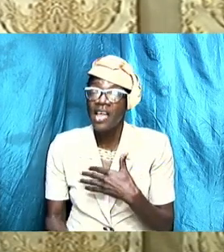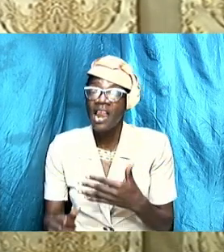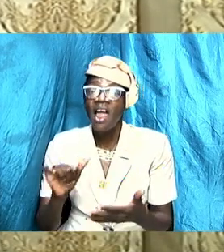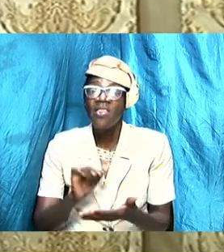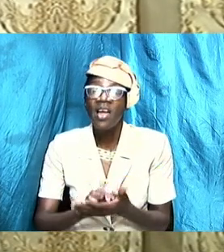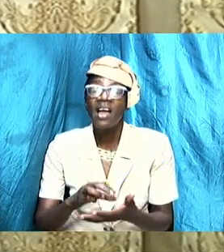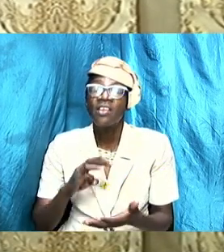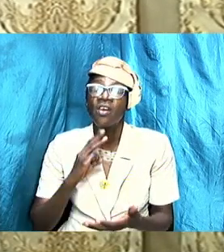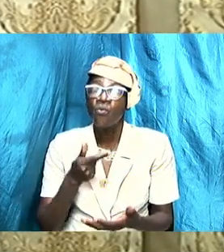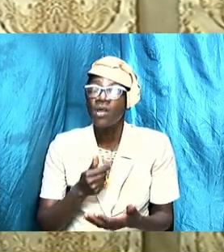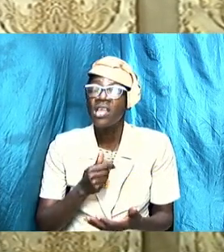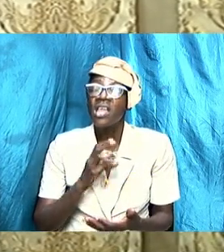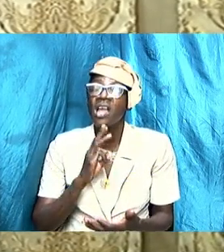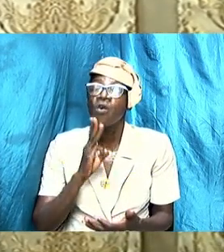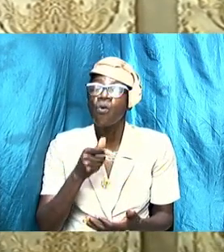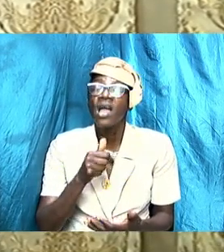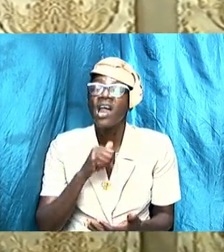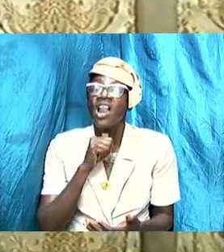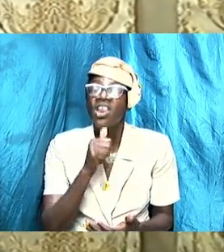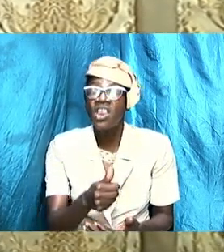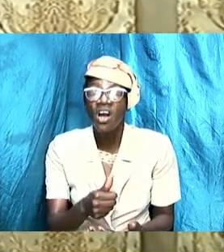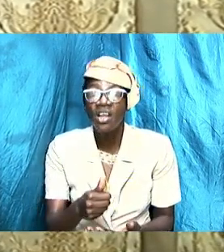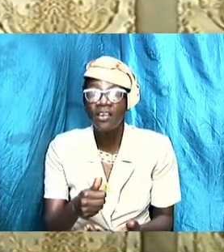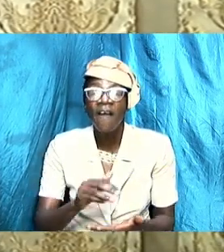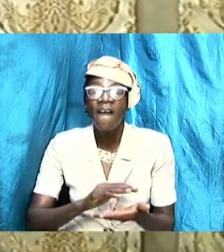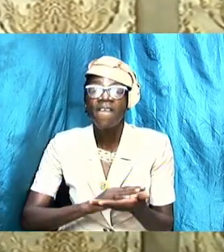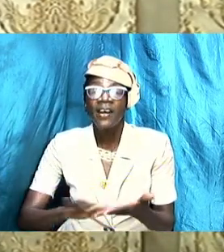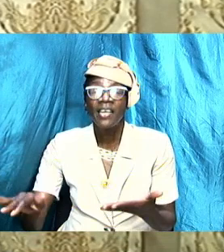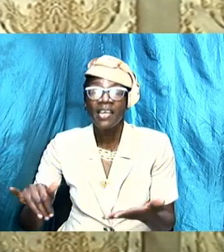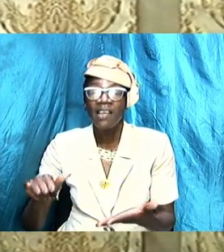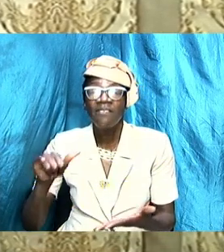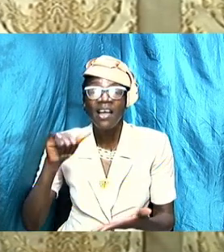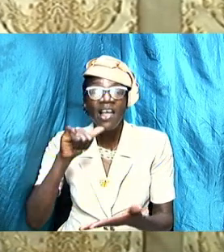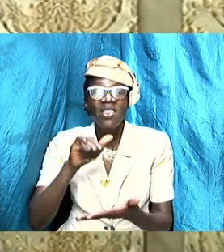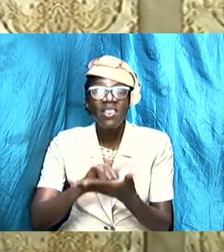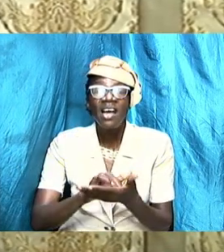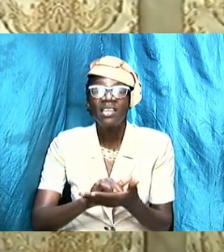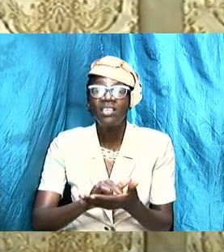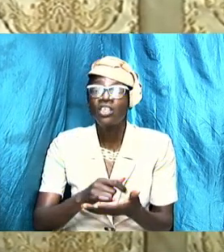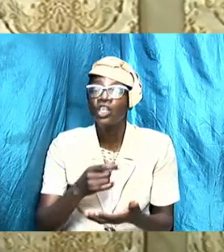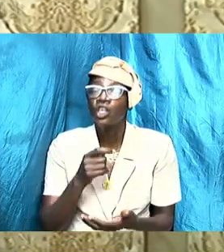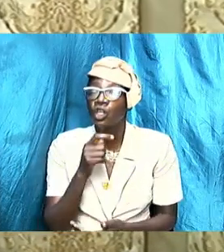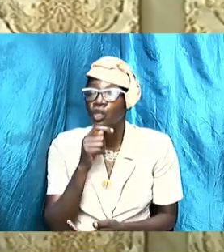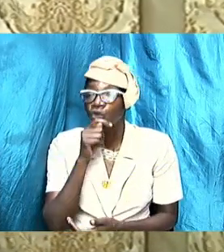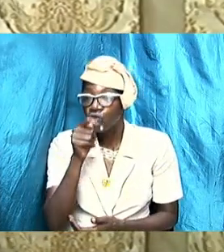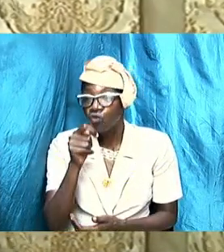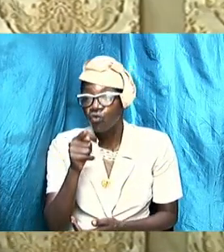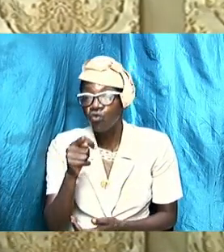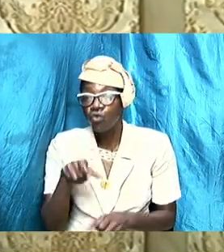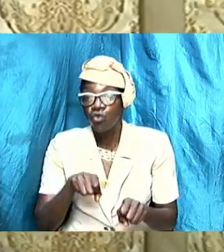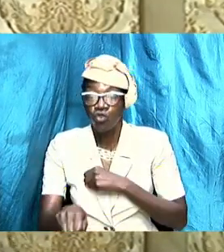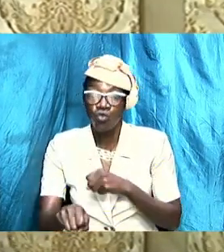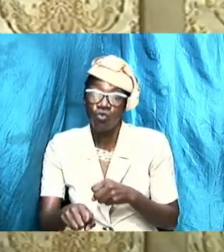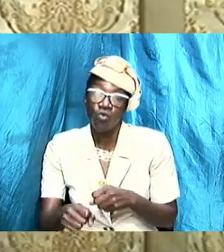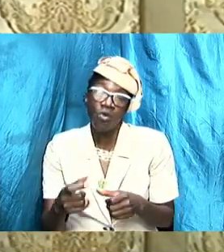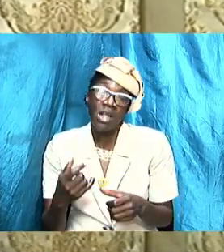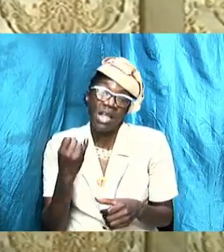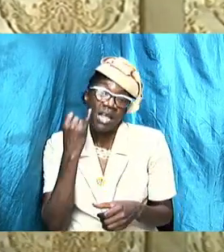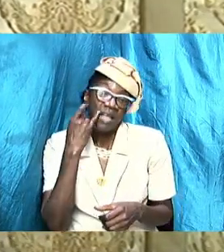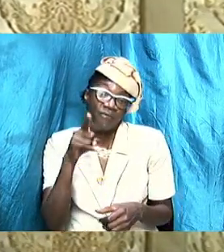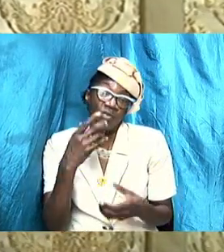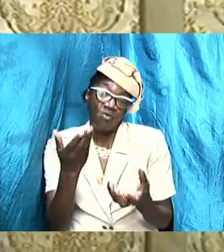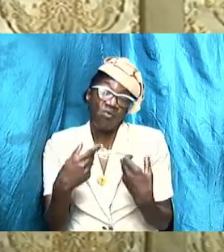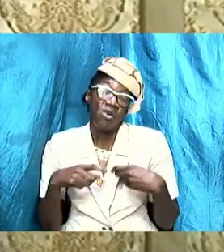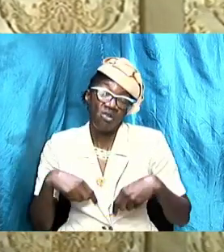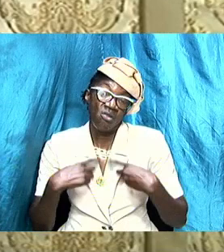not forgive and that is a fact so if you want to carry on the way